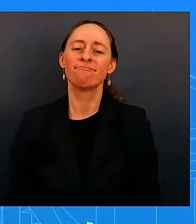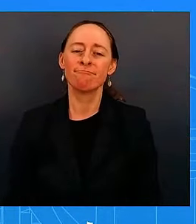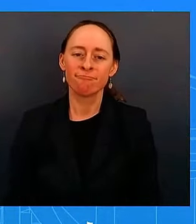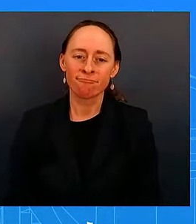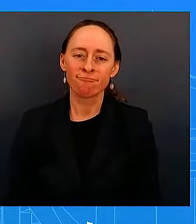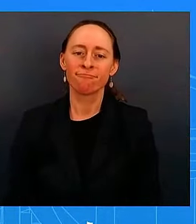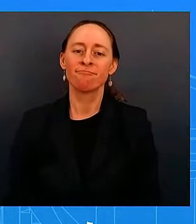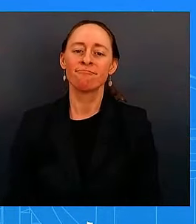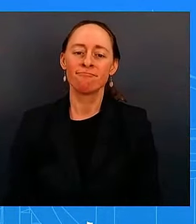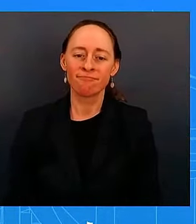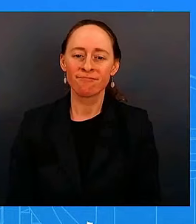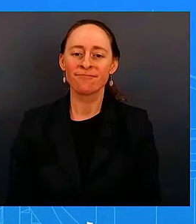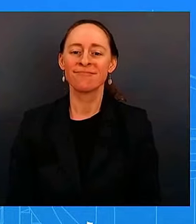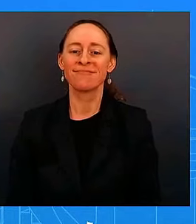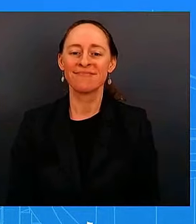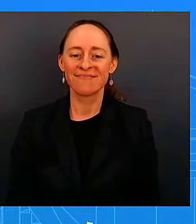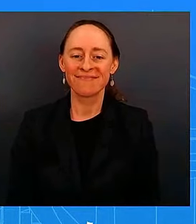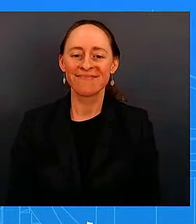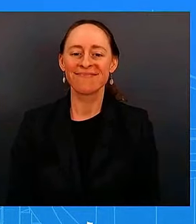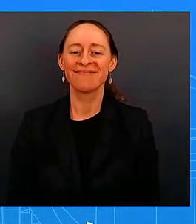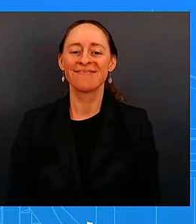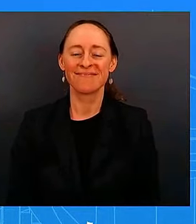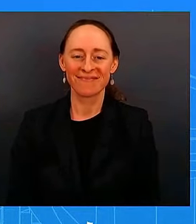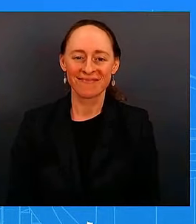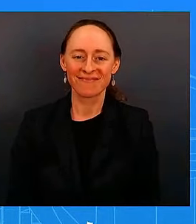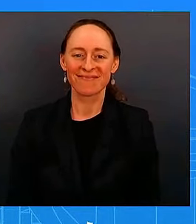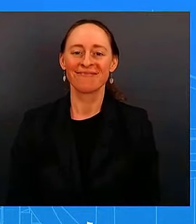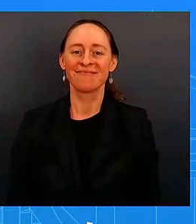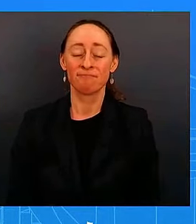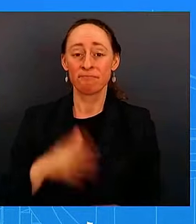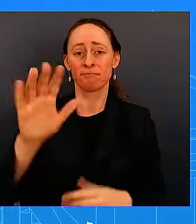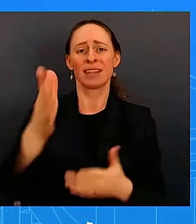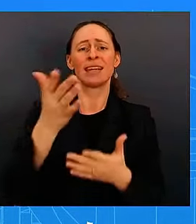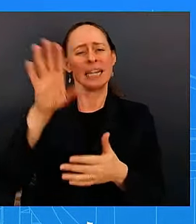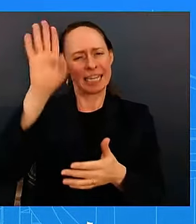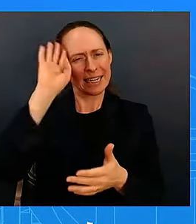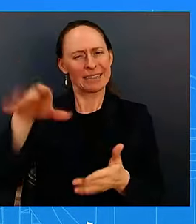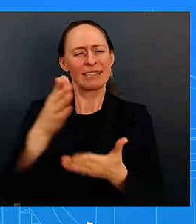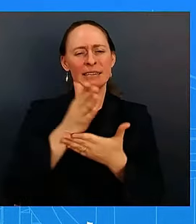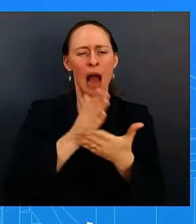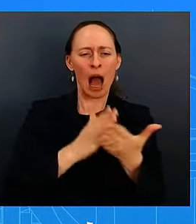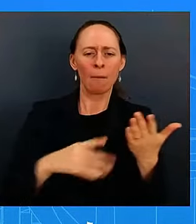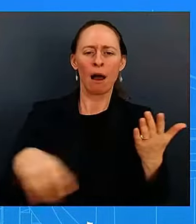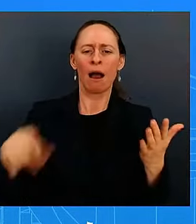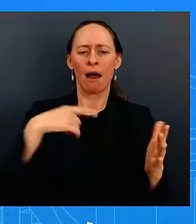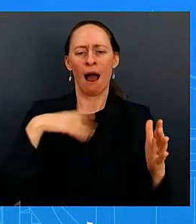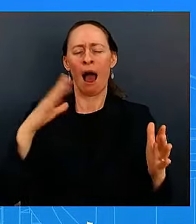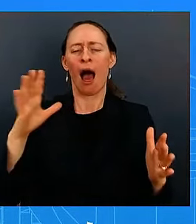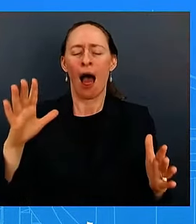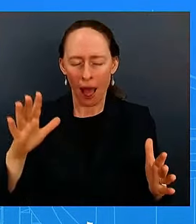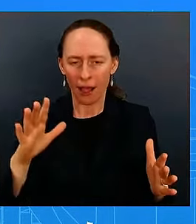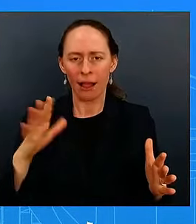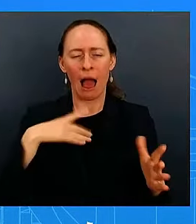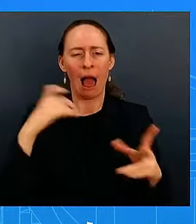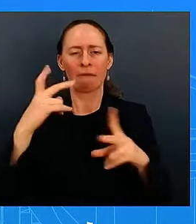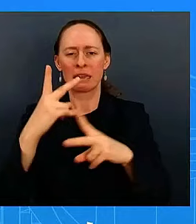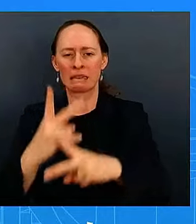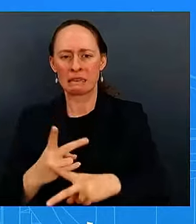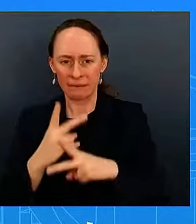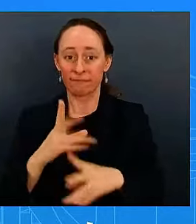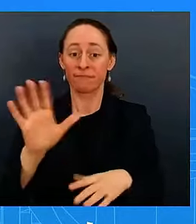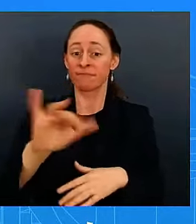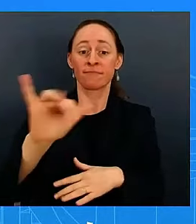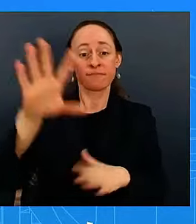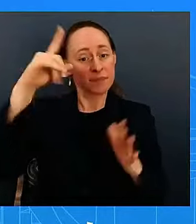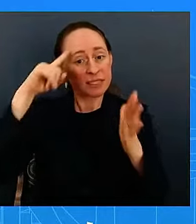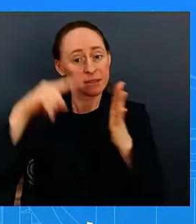malpractice uh it doesn't you know see it's not like um these it's not like government shutdowns you know send